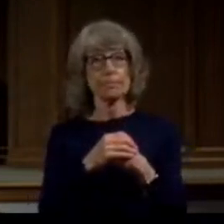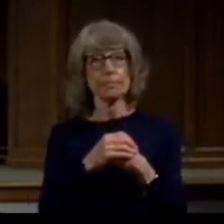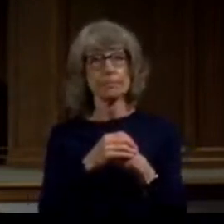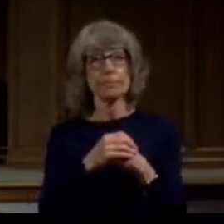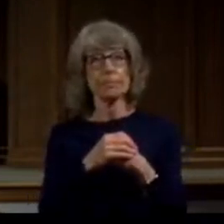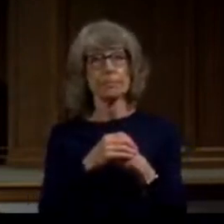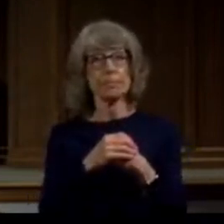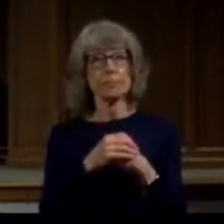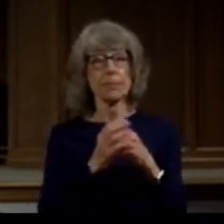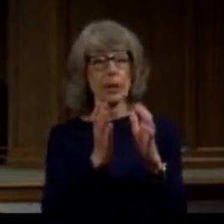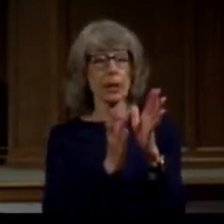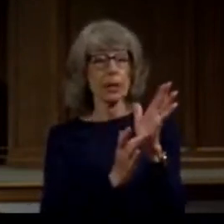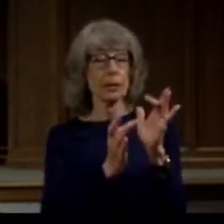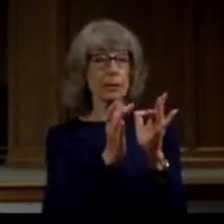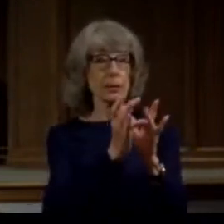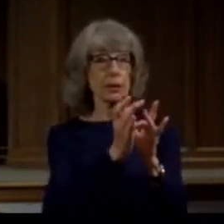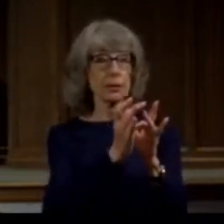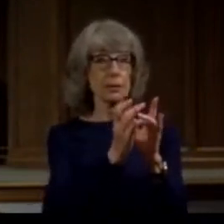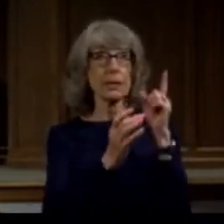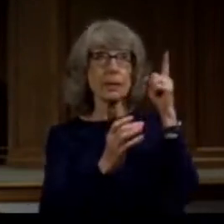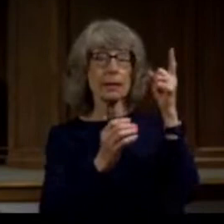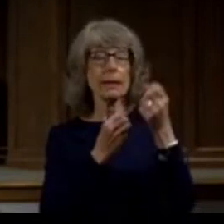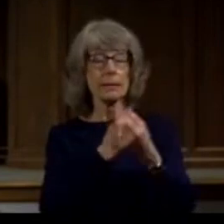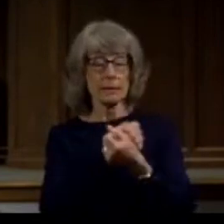if Jesus loved the church